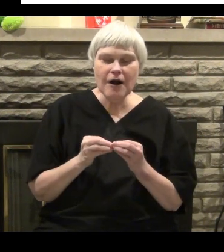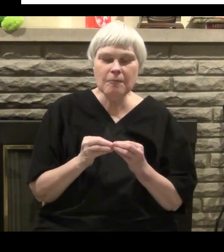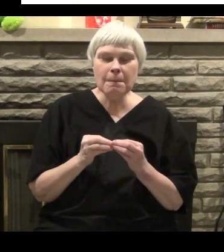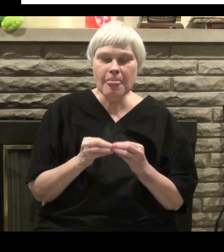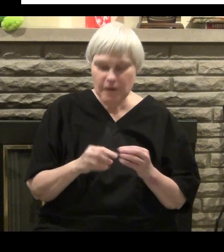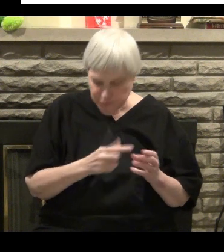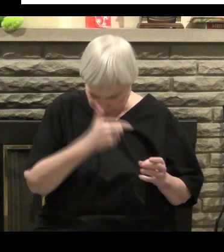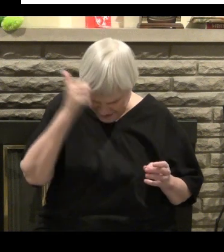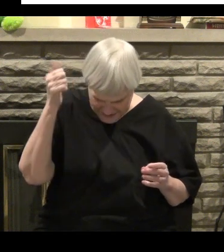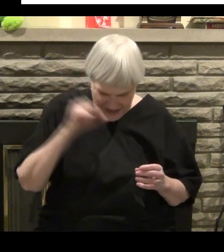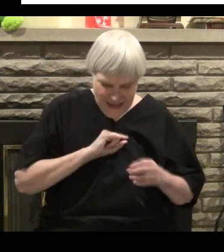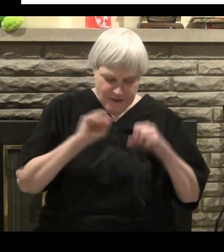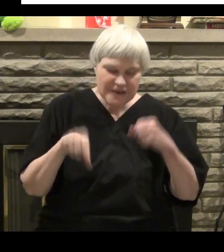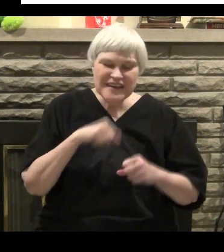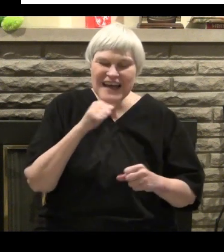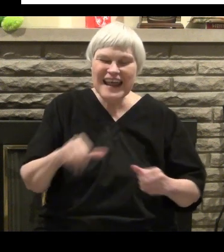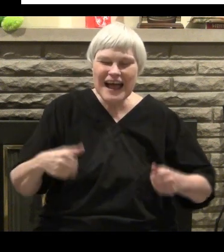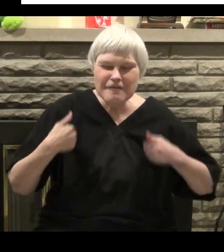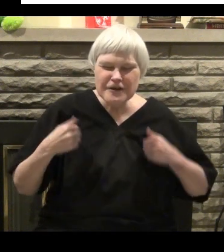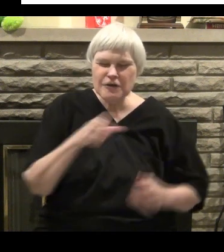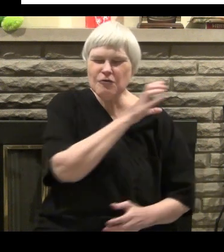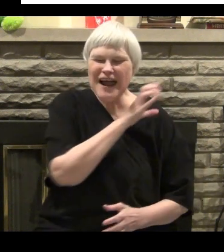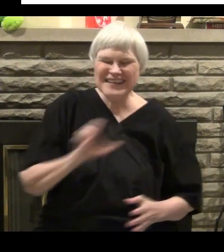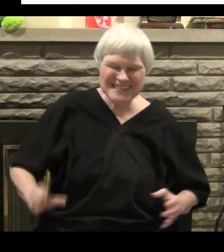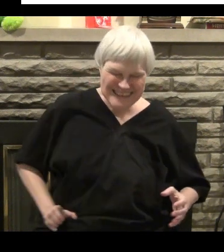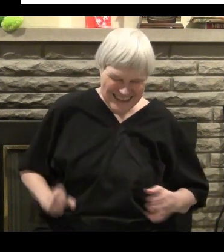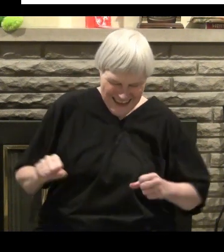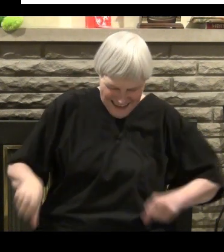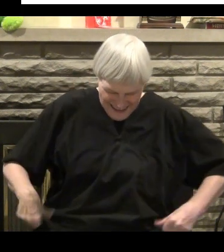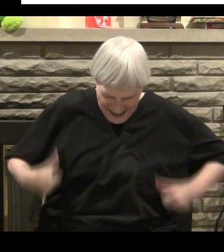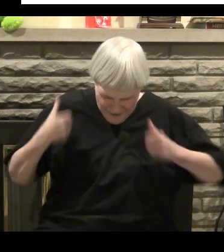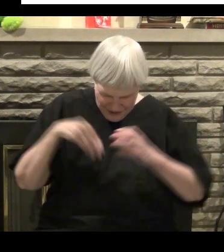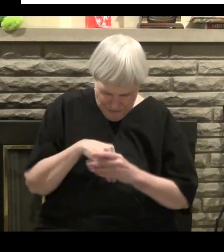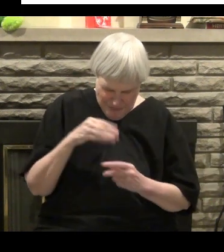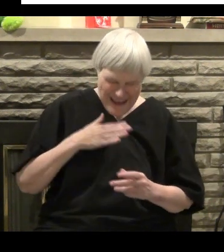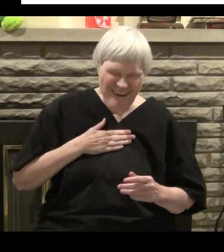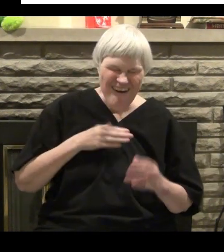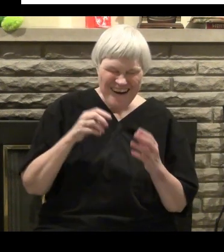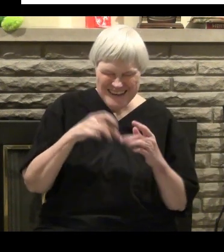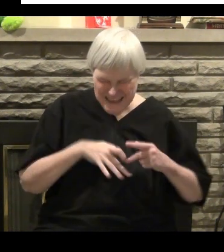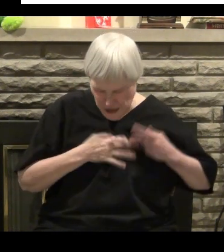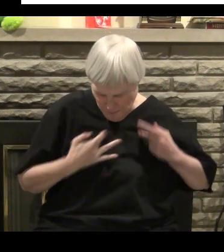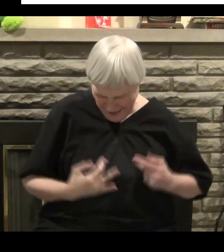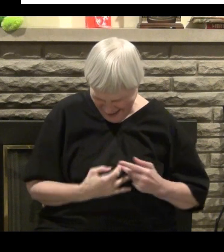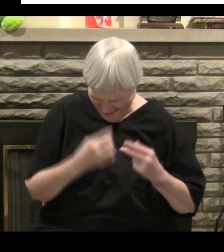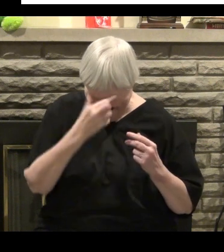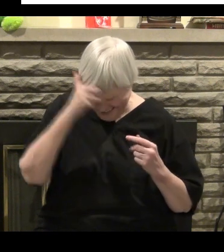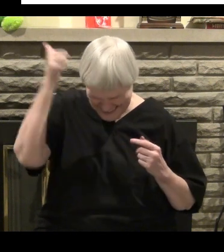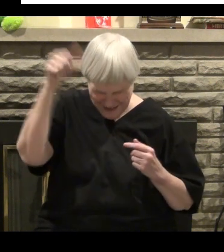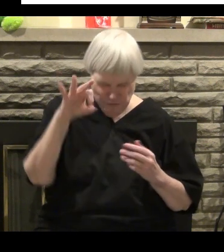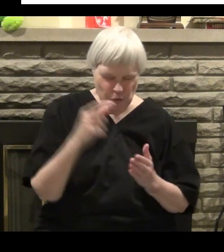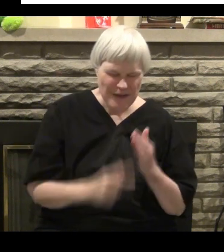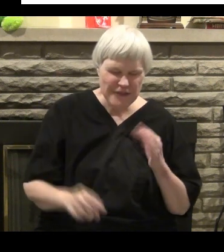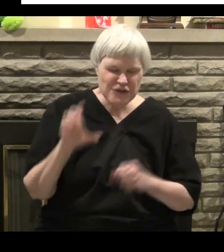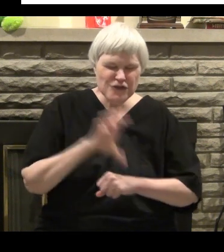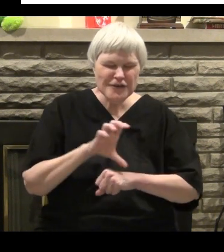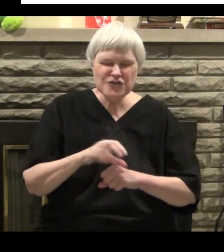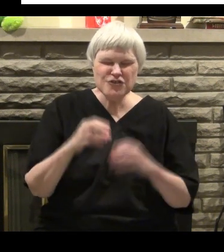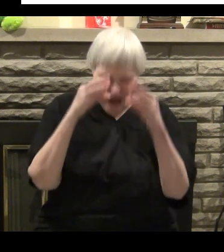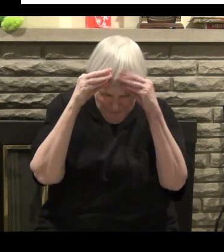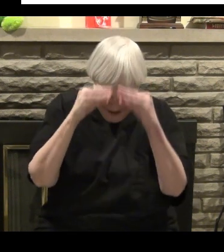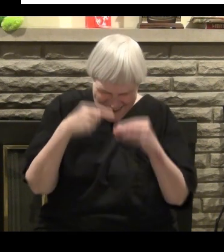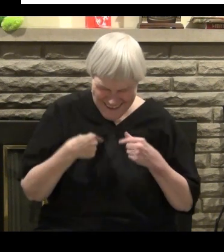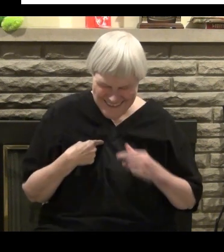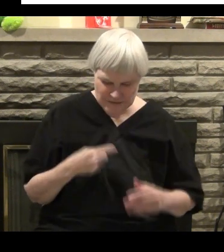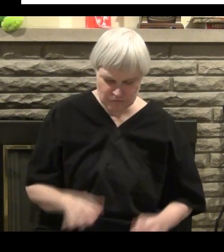All the rest of my life wouldn't make a difference in what I did anymore because I couldn't bring Christ back to life in my heart based on what the